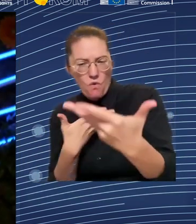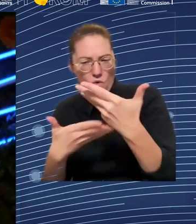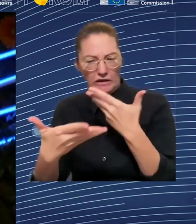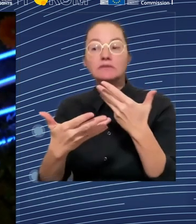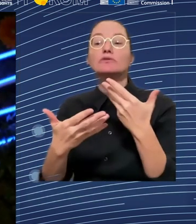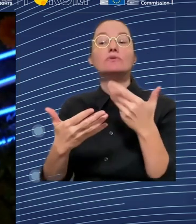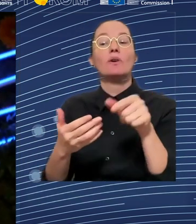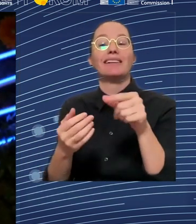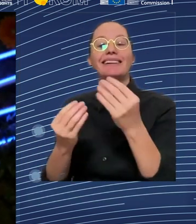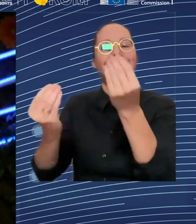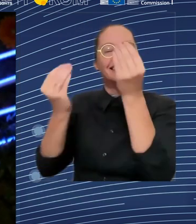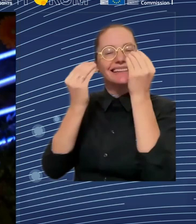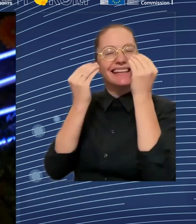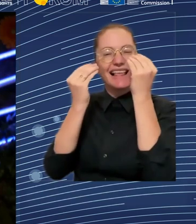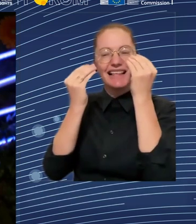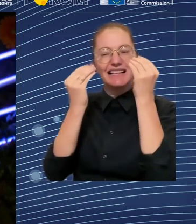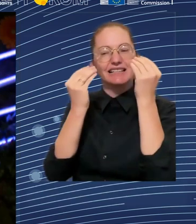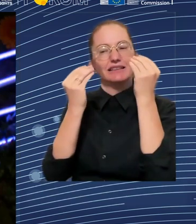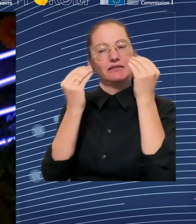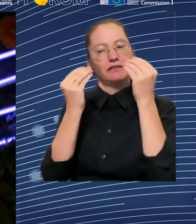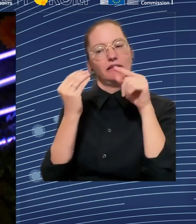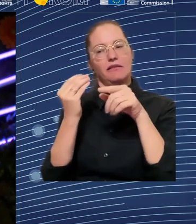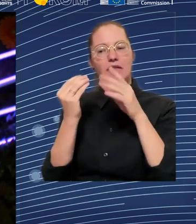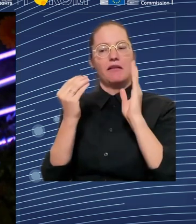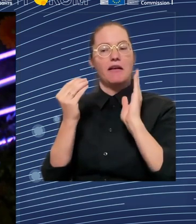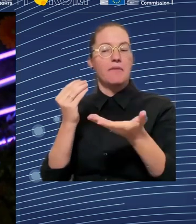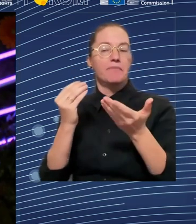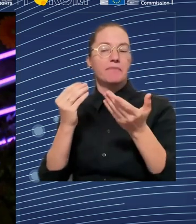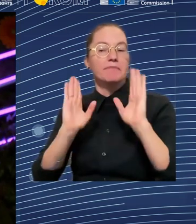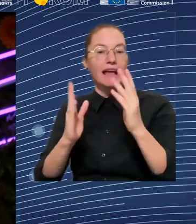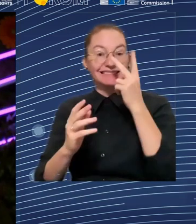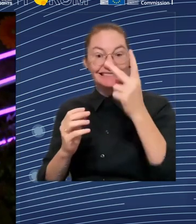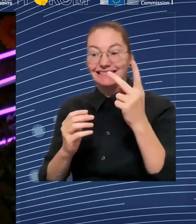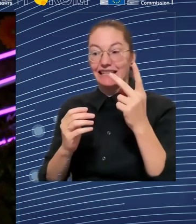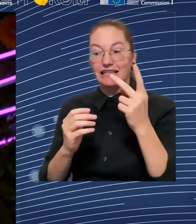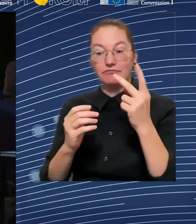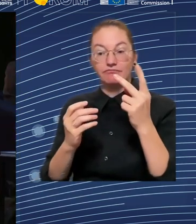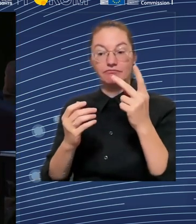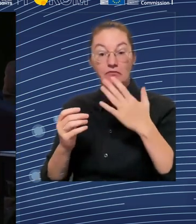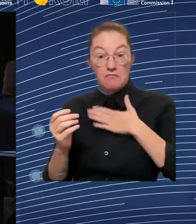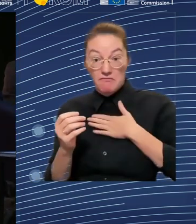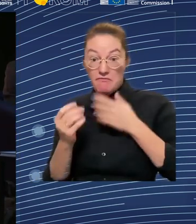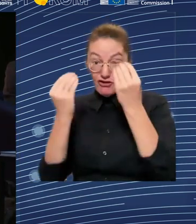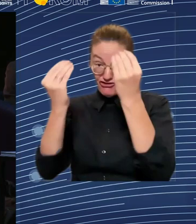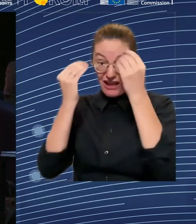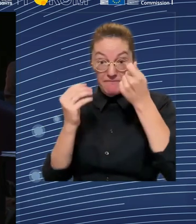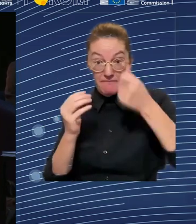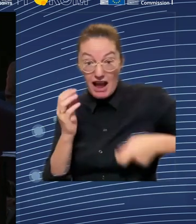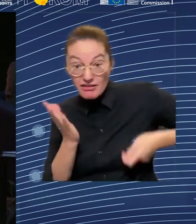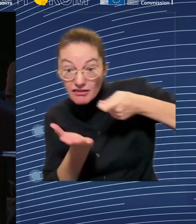making redundancies first? Or is it going to be about investing in me and helping me to make that